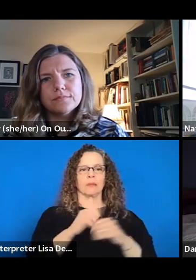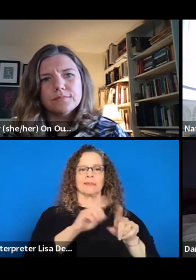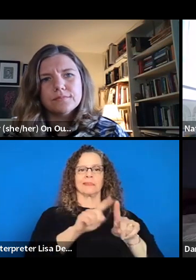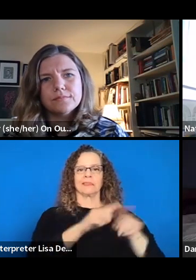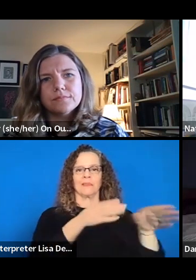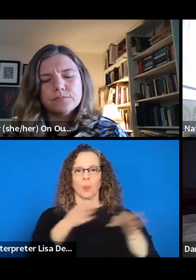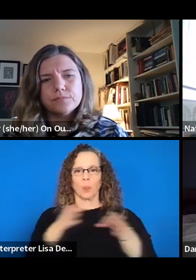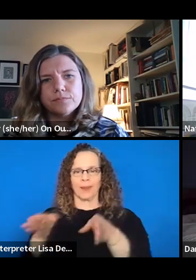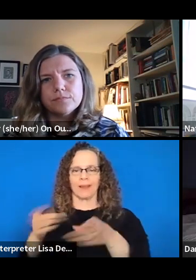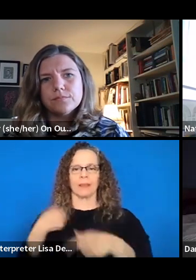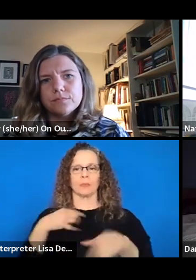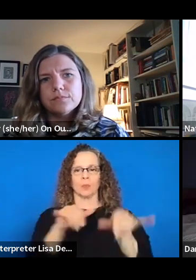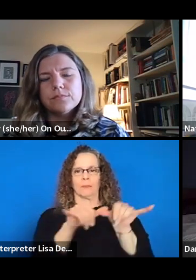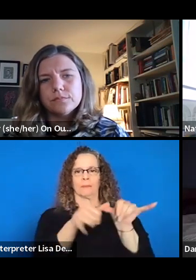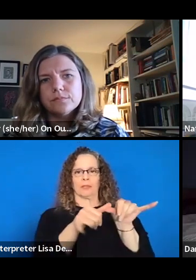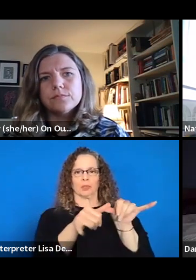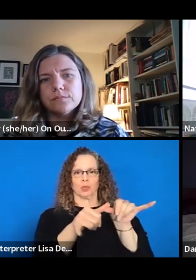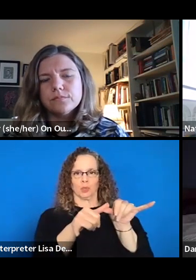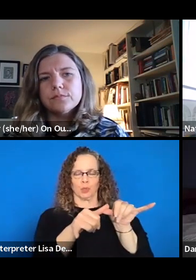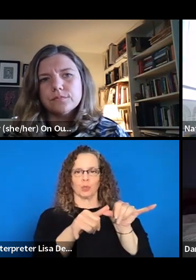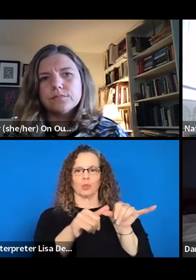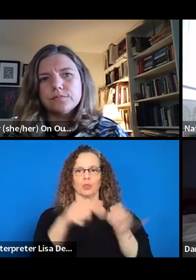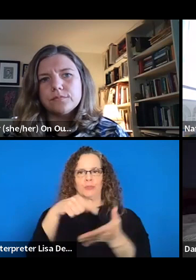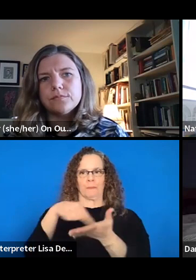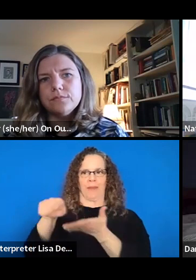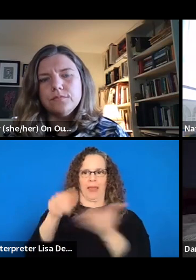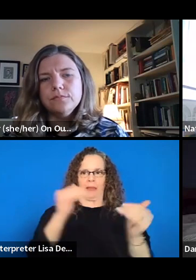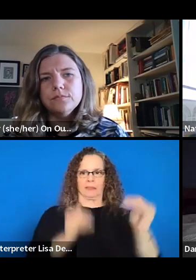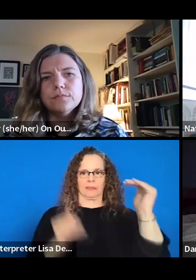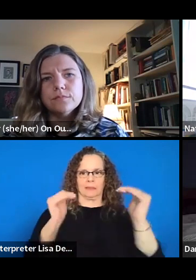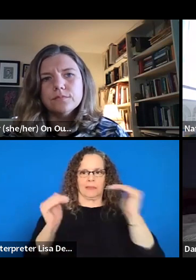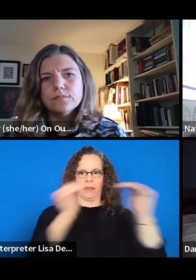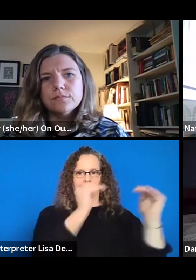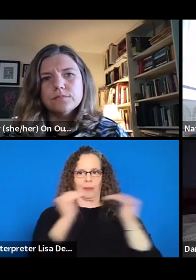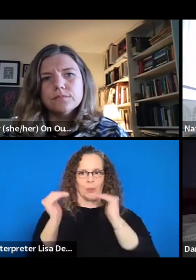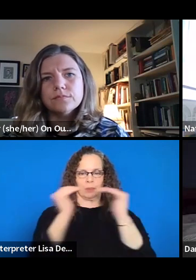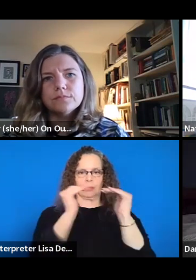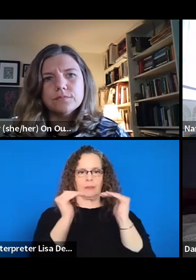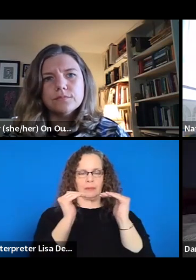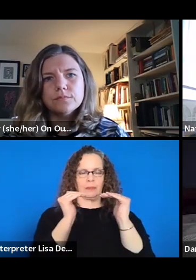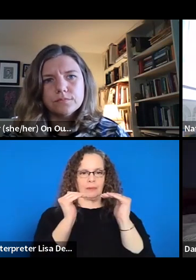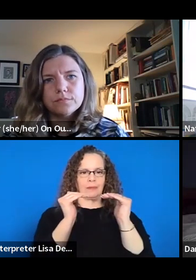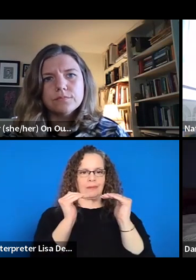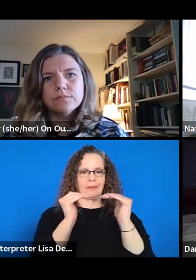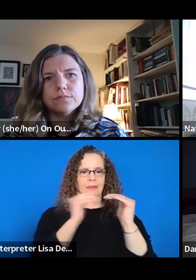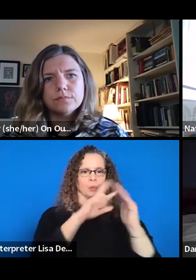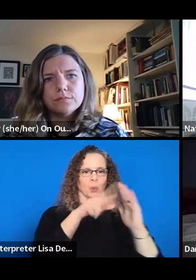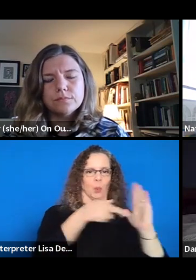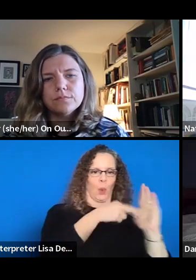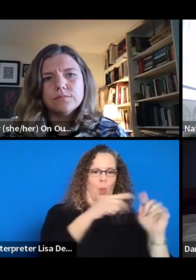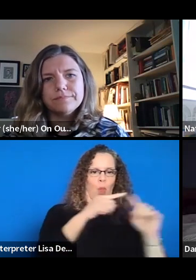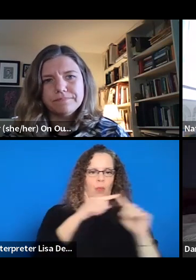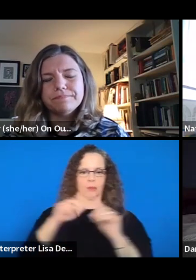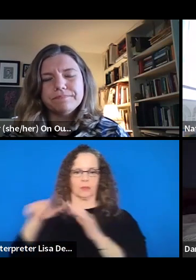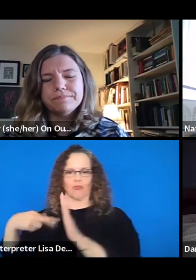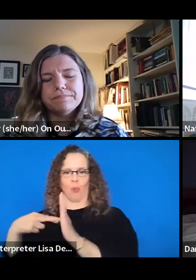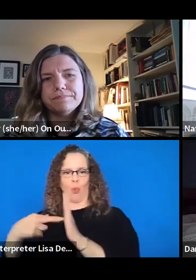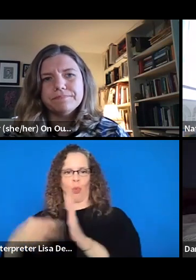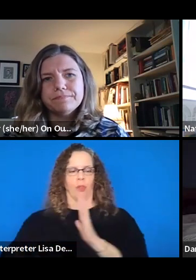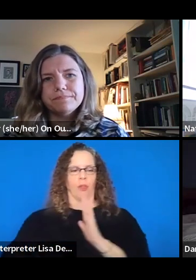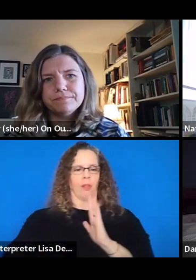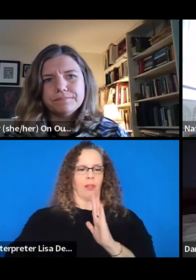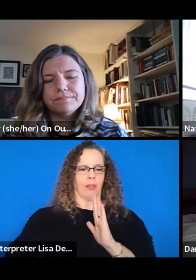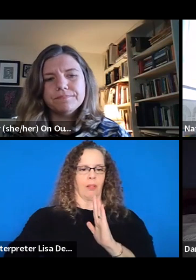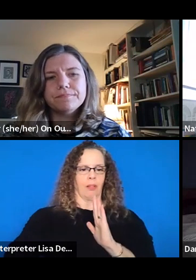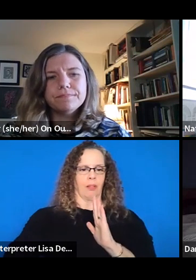measuring whether, whether or not pay is equitable. There are sort of the like role to role within the field. Are those things